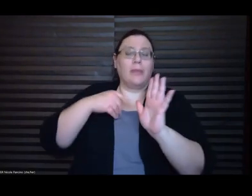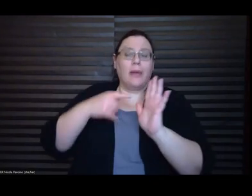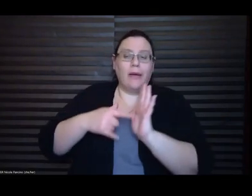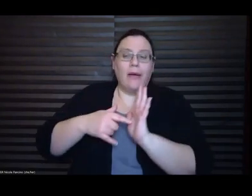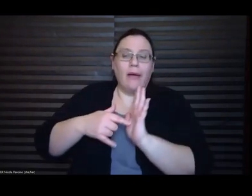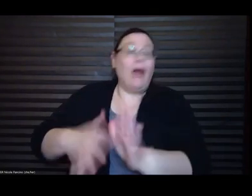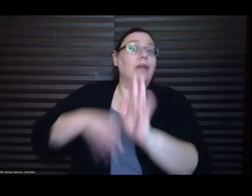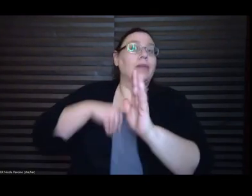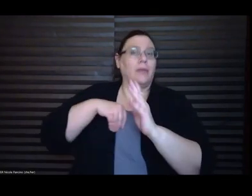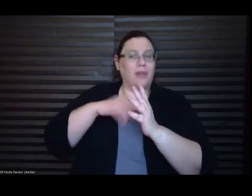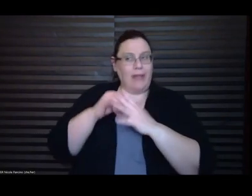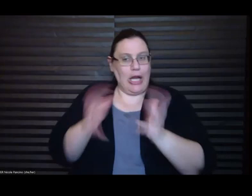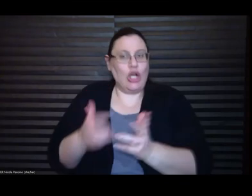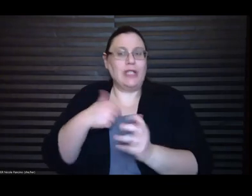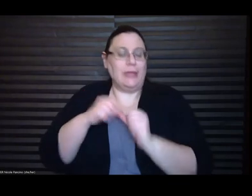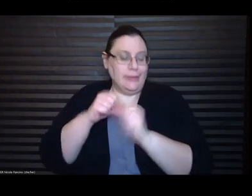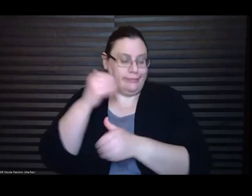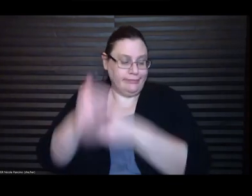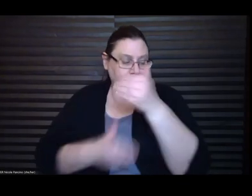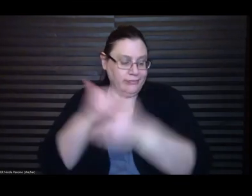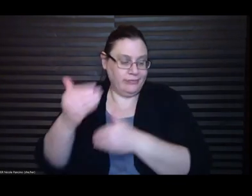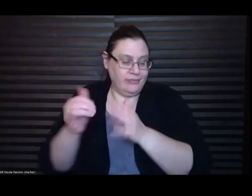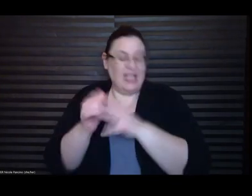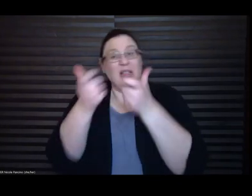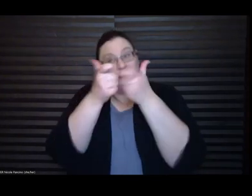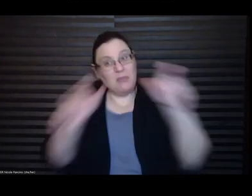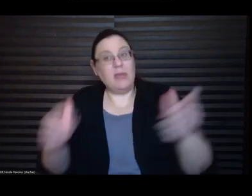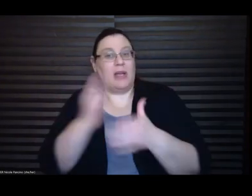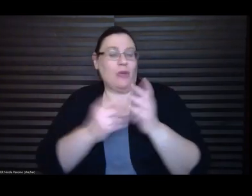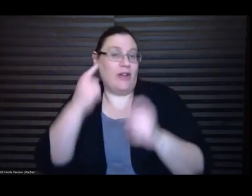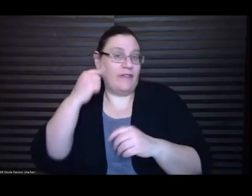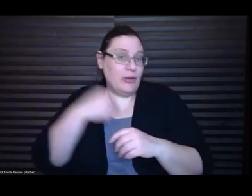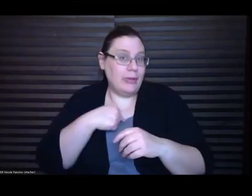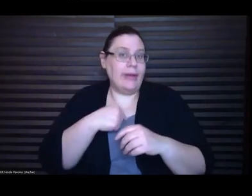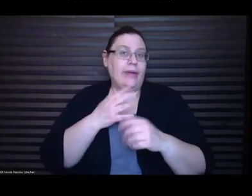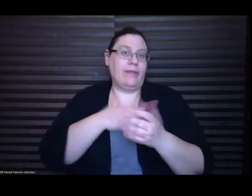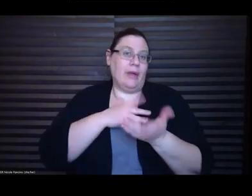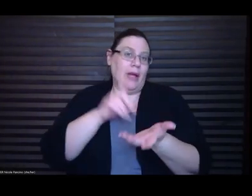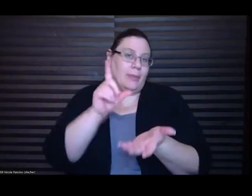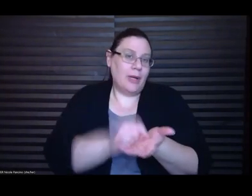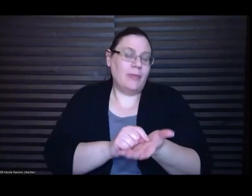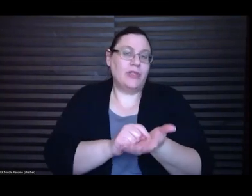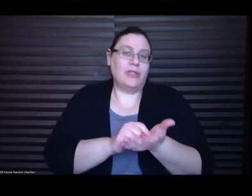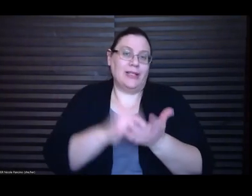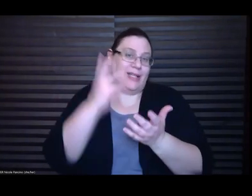me of like my publishing experience but in publishing this book